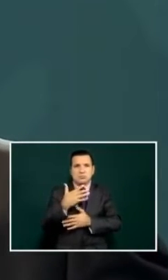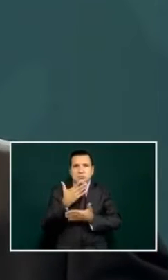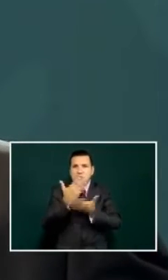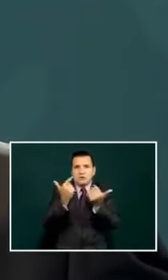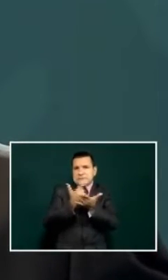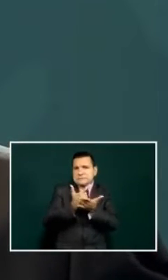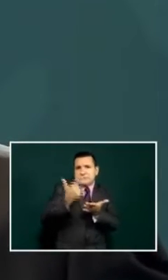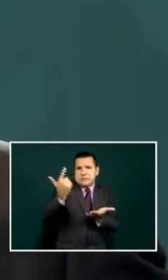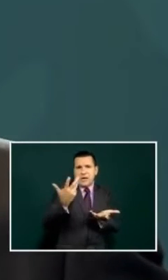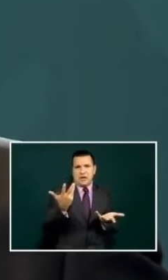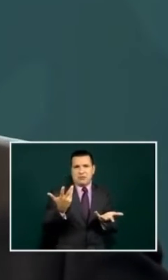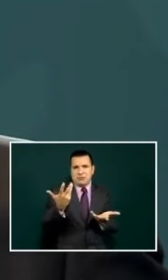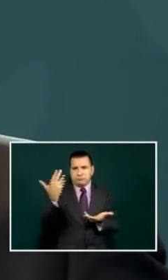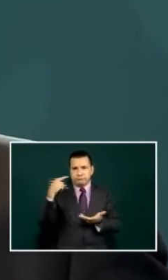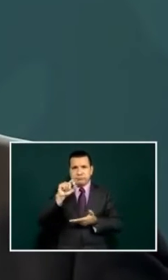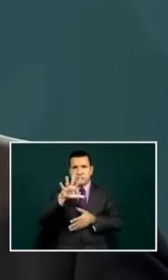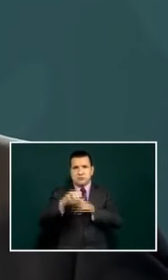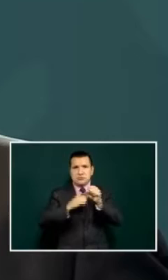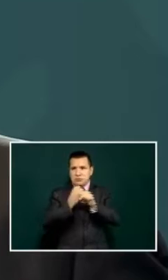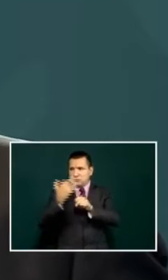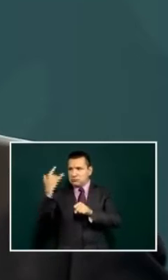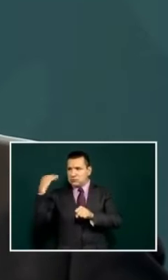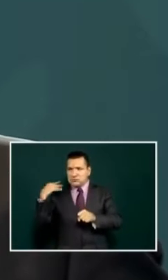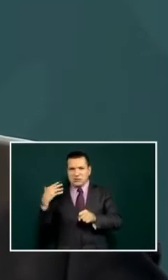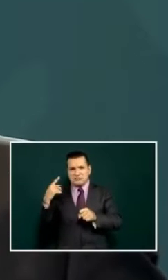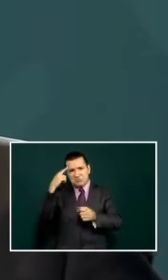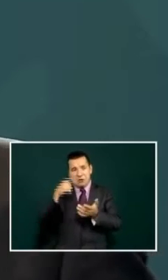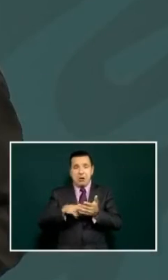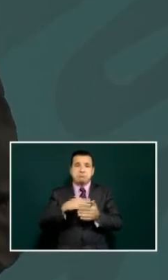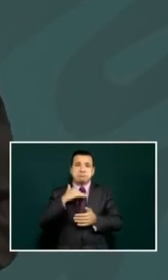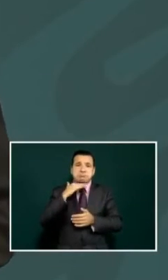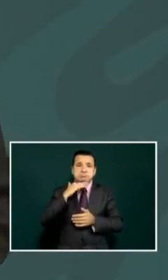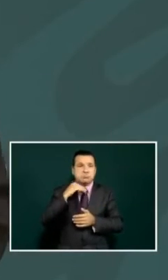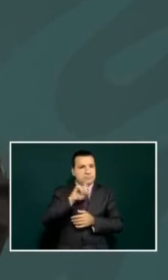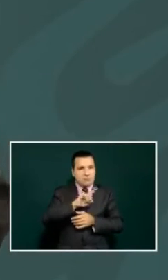a grave crime for corruption